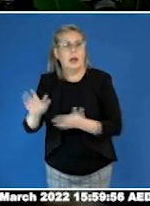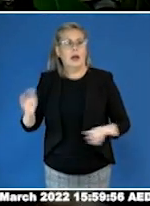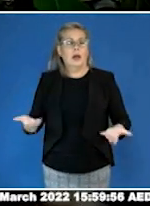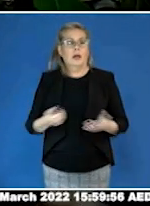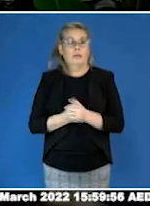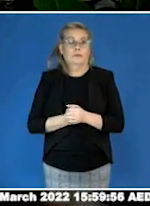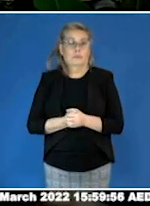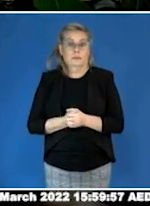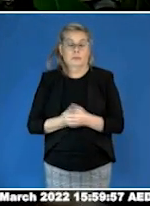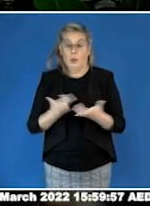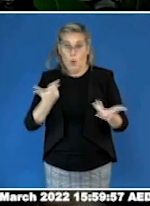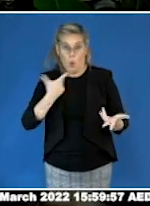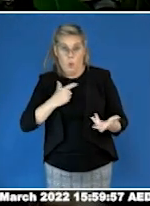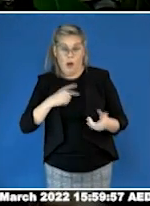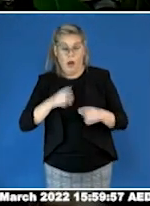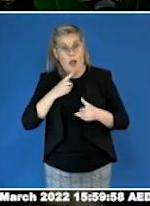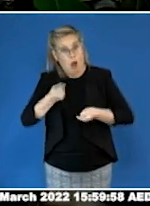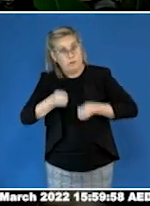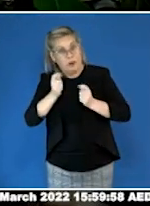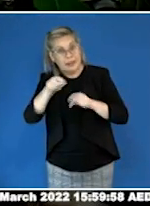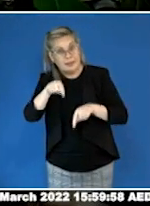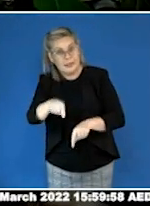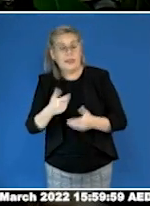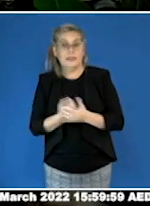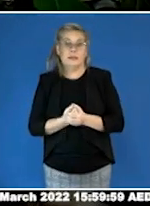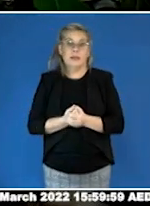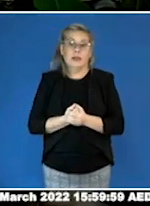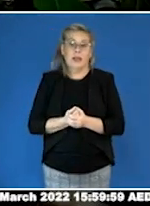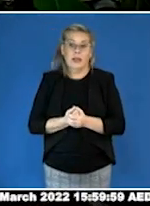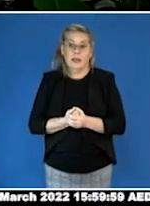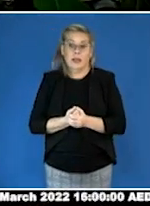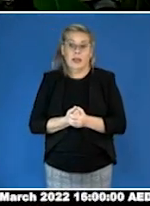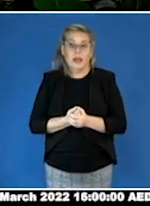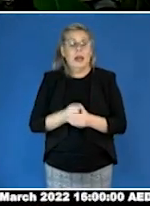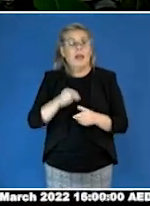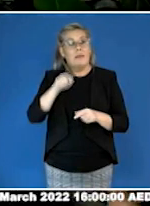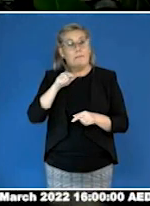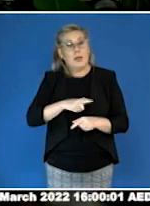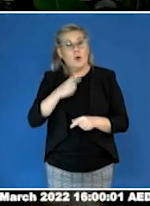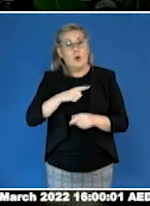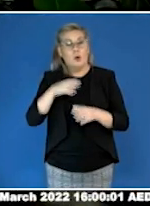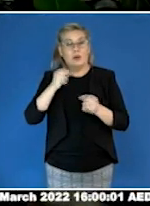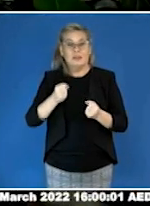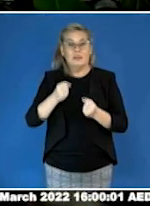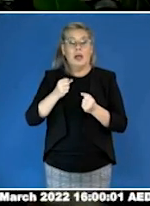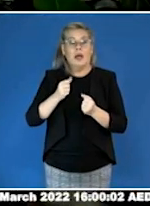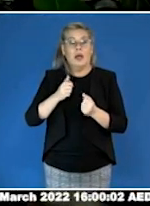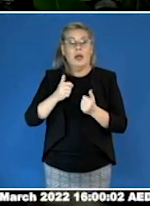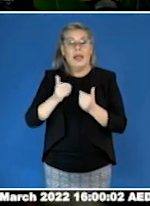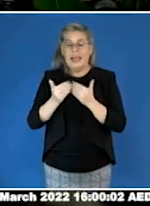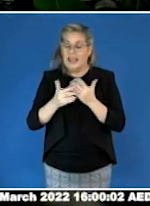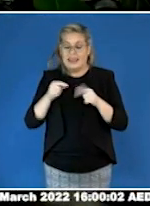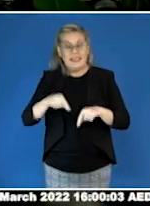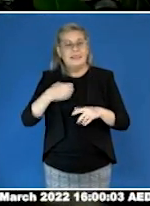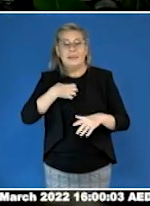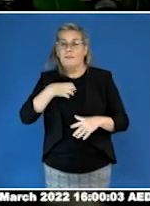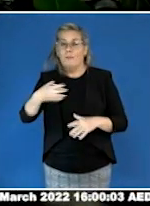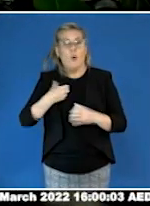So Well, the impact of this oversight extends beyond access to diagnosis and exposes so many layers to vulnerabilities,